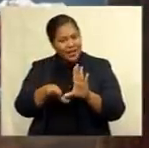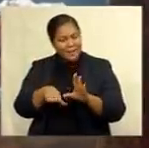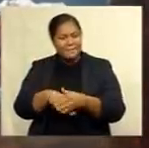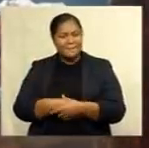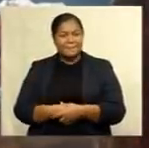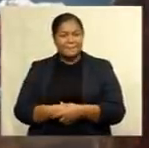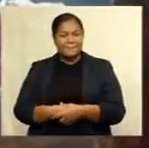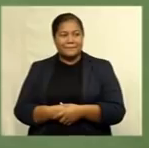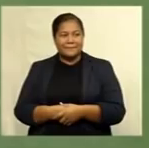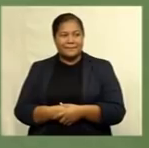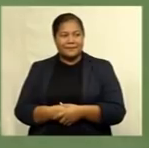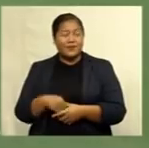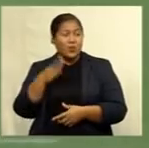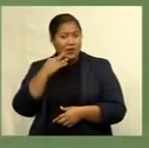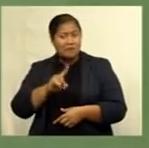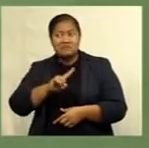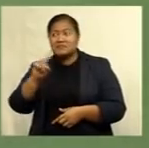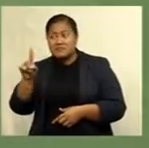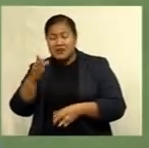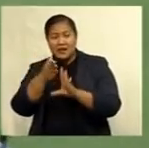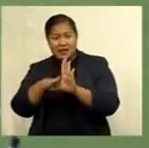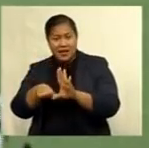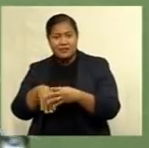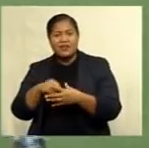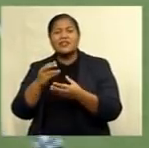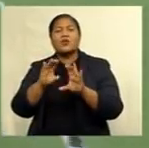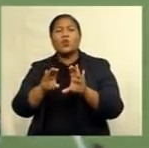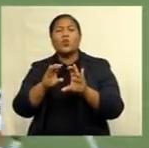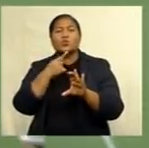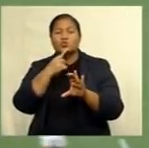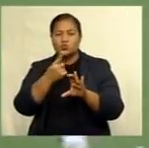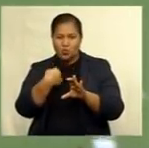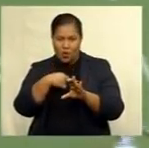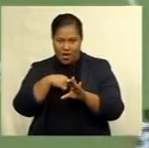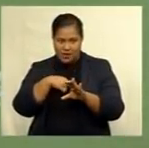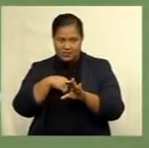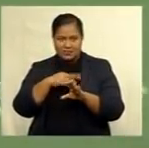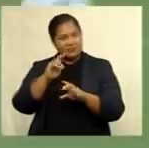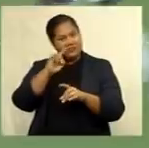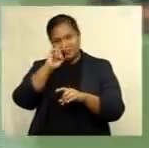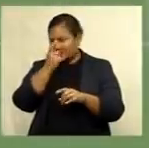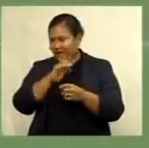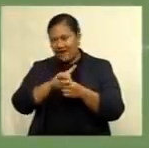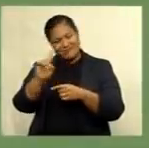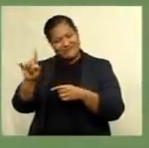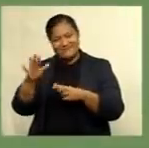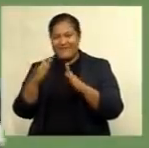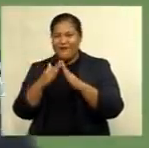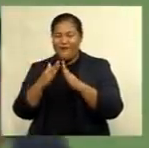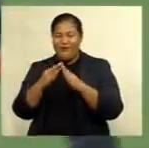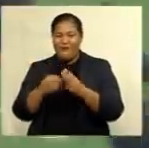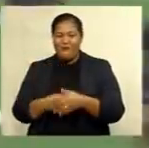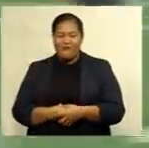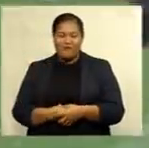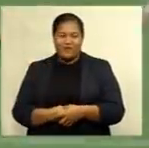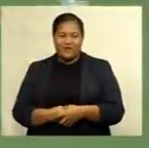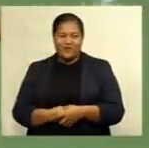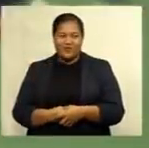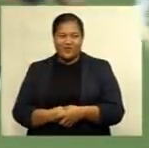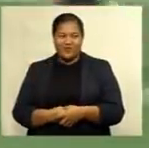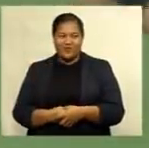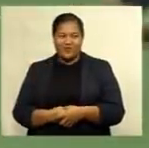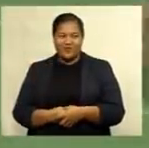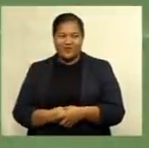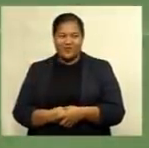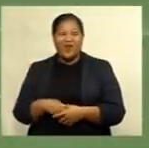we went to camp and coach told us that we will not go back home and we will see